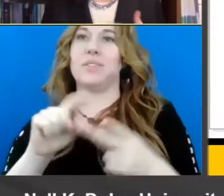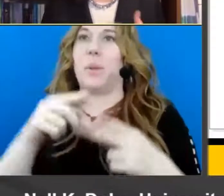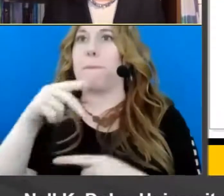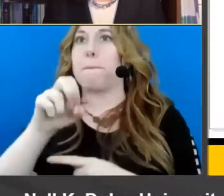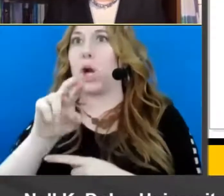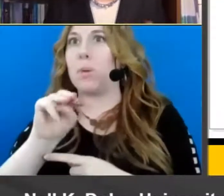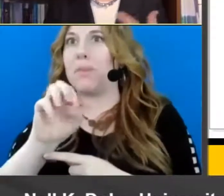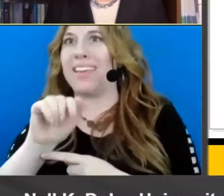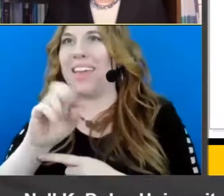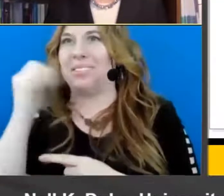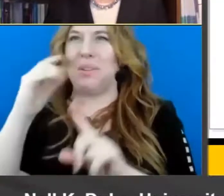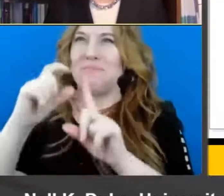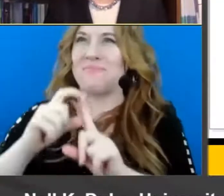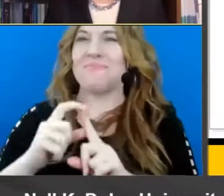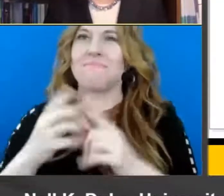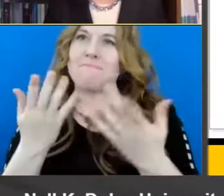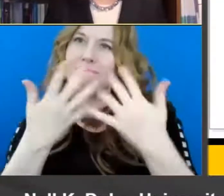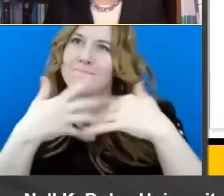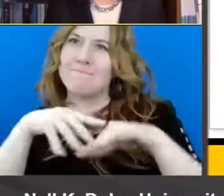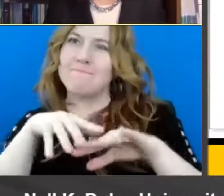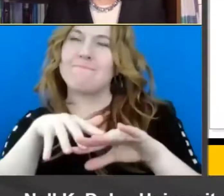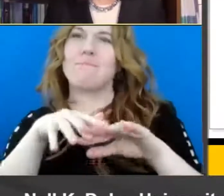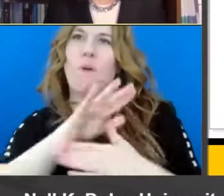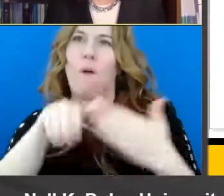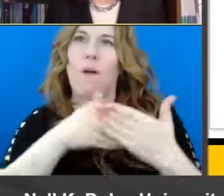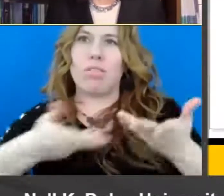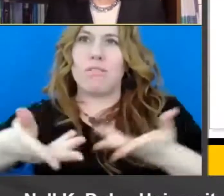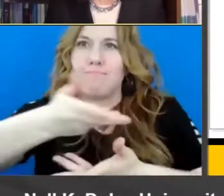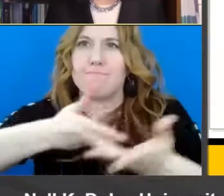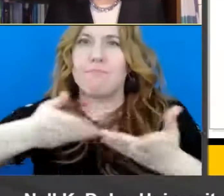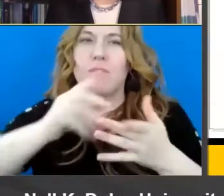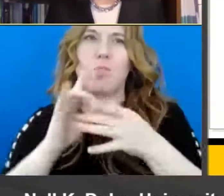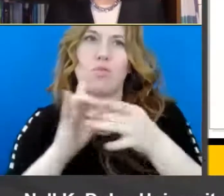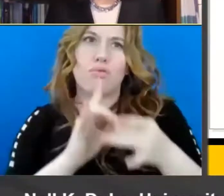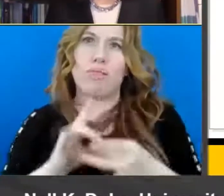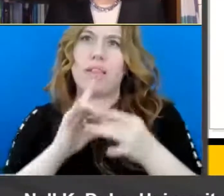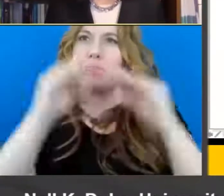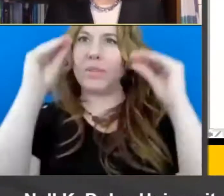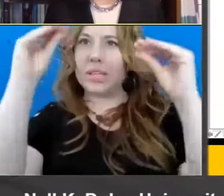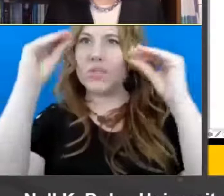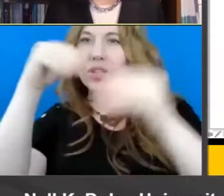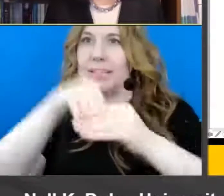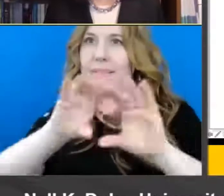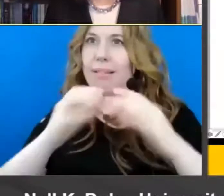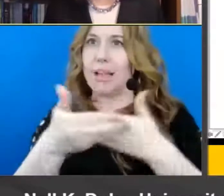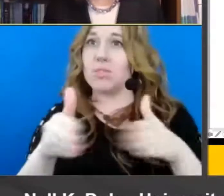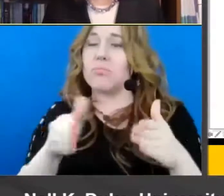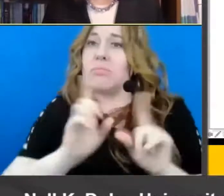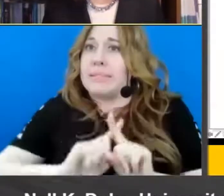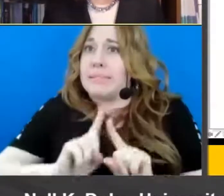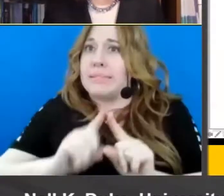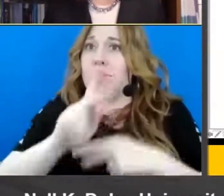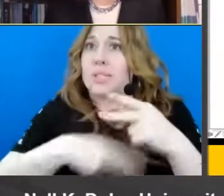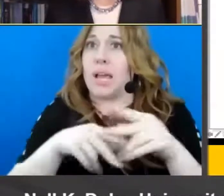all the the enactments of um of relationship center of instruction within a classroom and of course there are different kinds of language